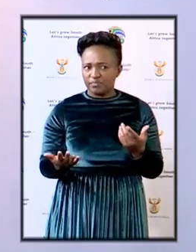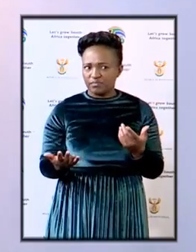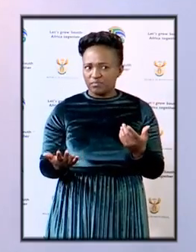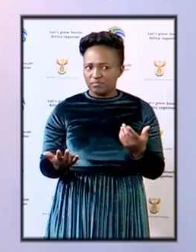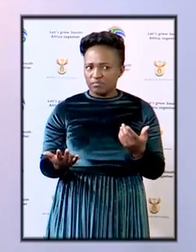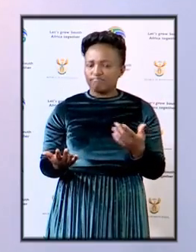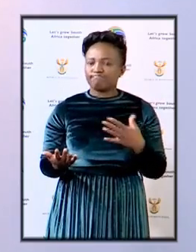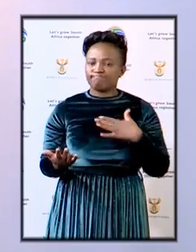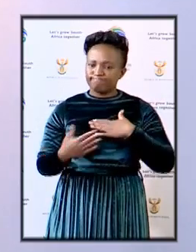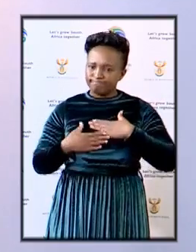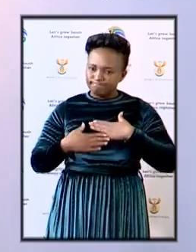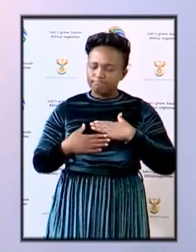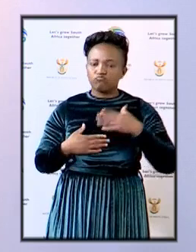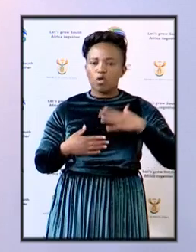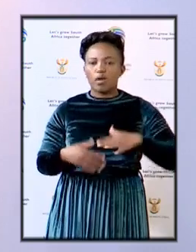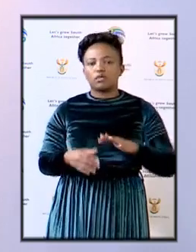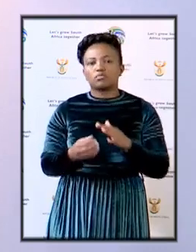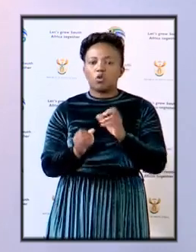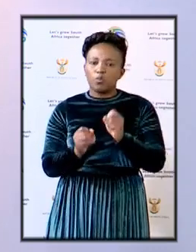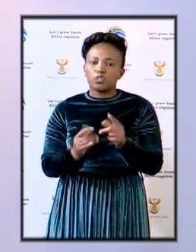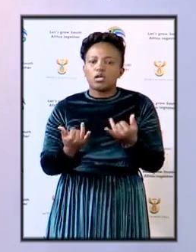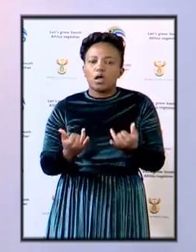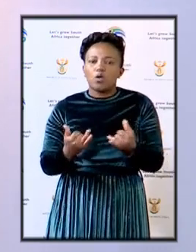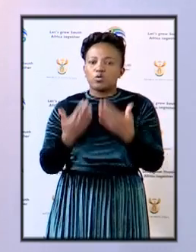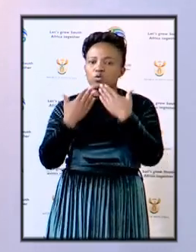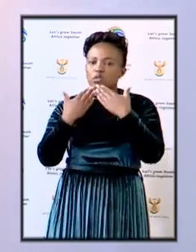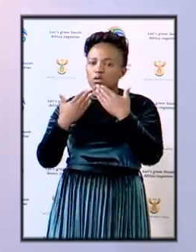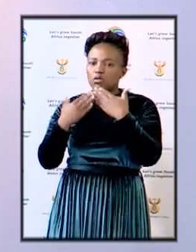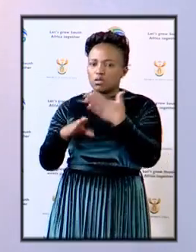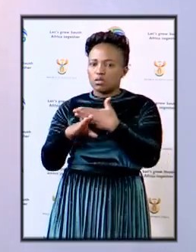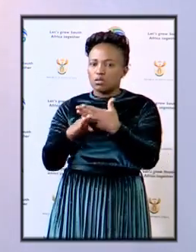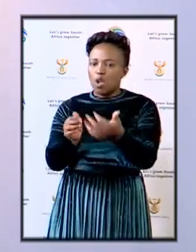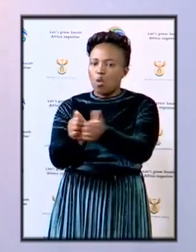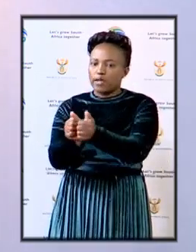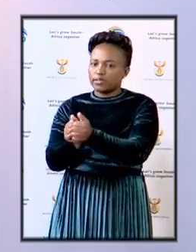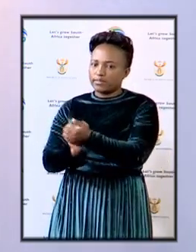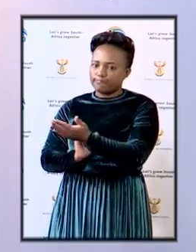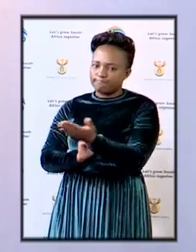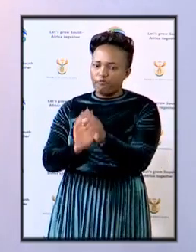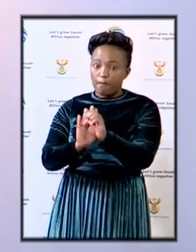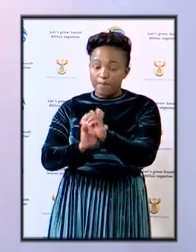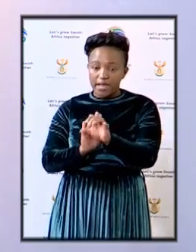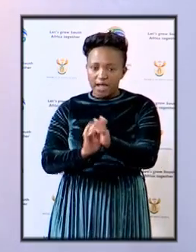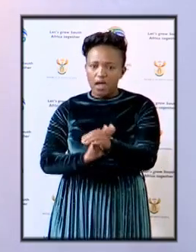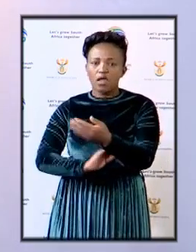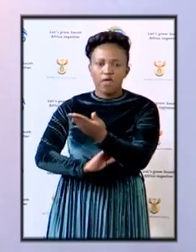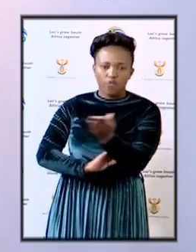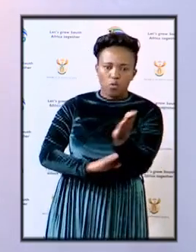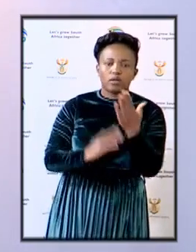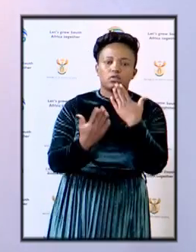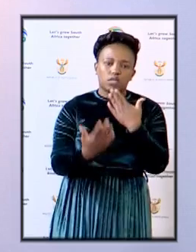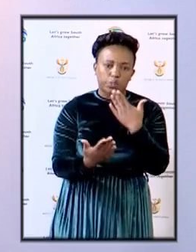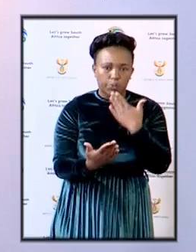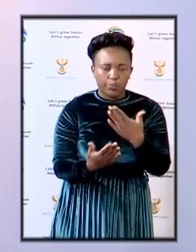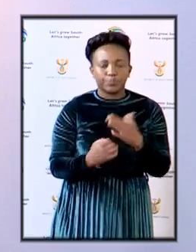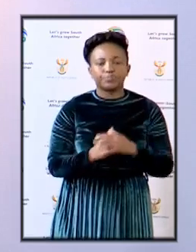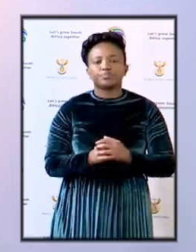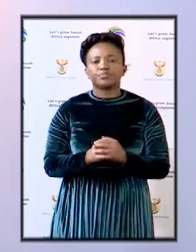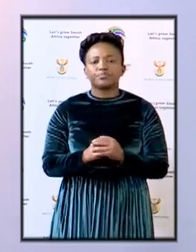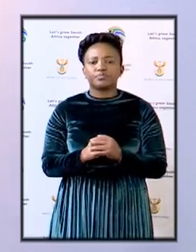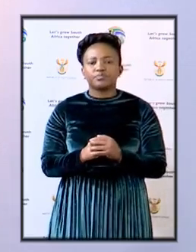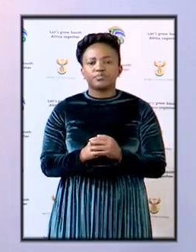let me take this opportunity to thank the colleagues from the media everyone and we